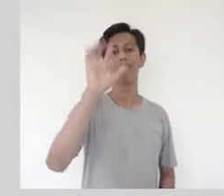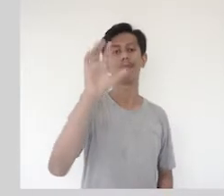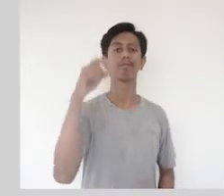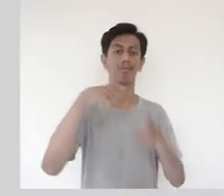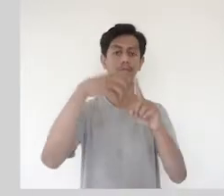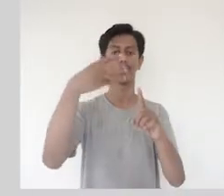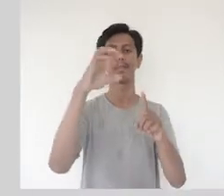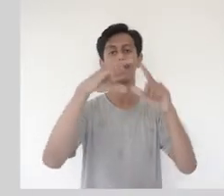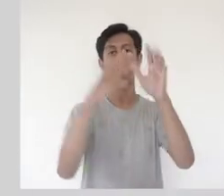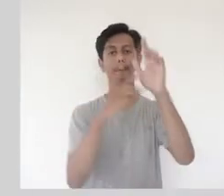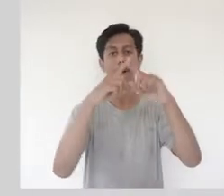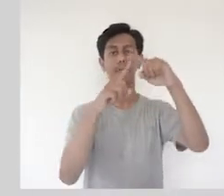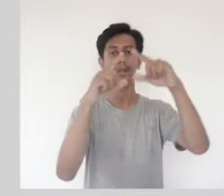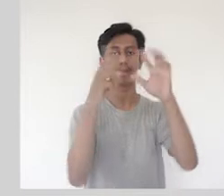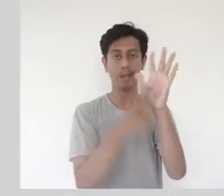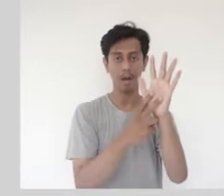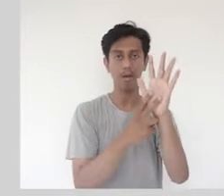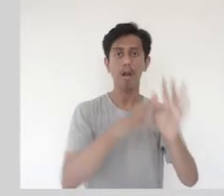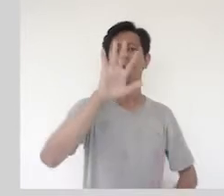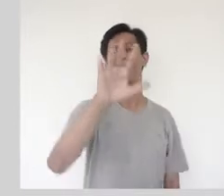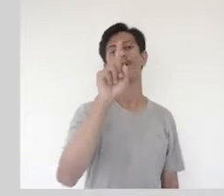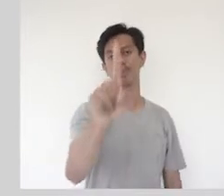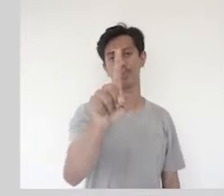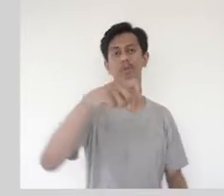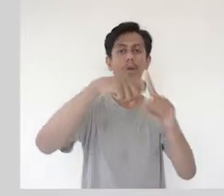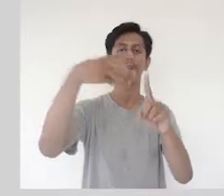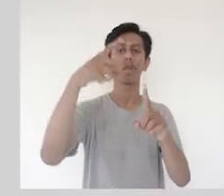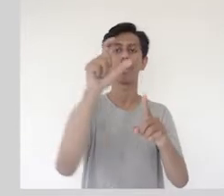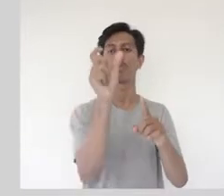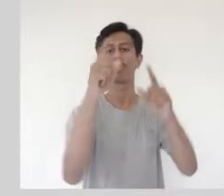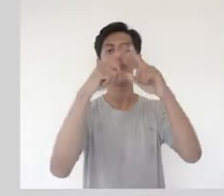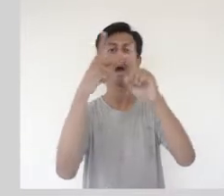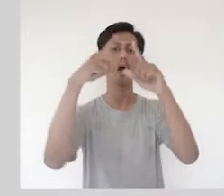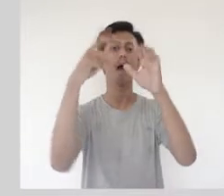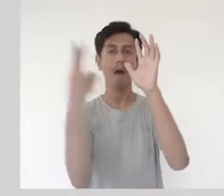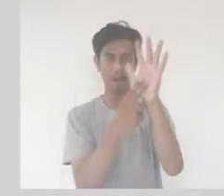and mapped their concentration across 5 districts and 51 neighbourhoods.